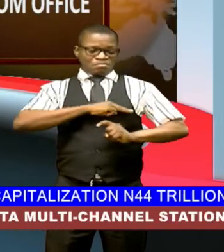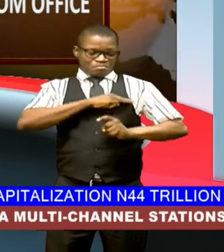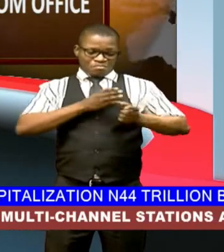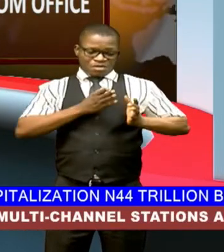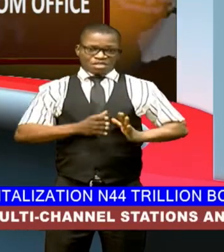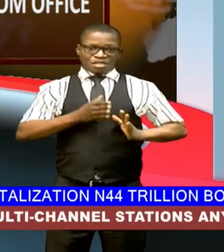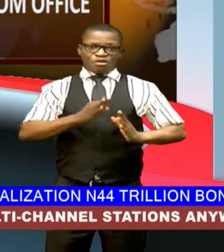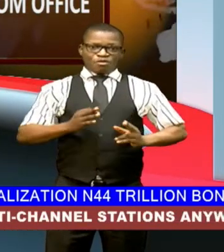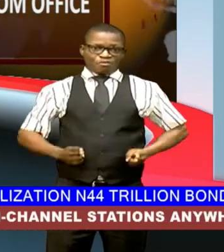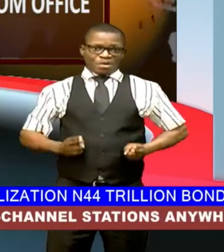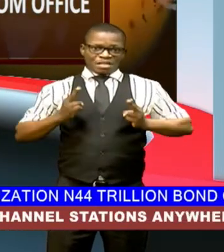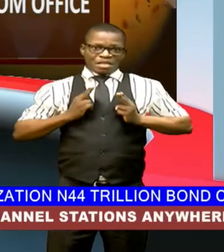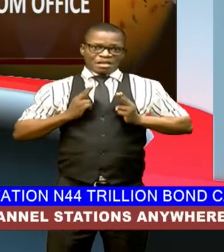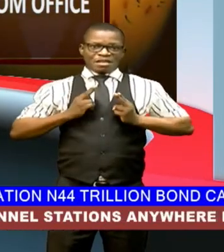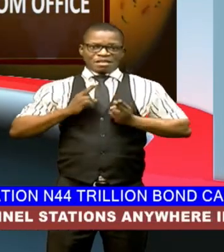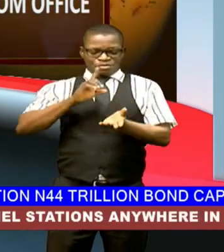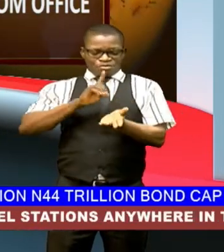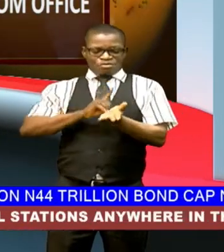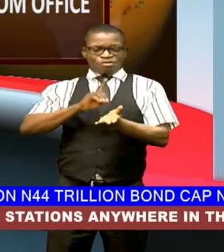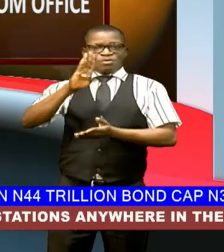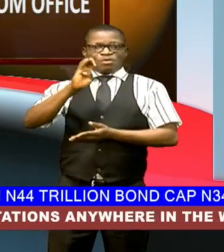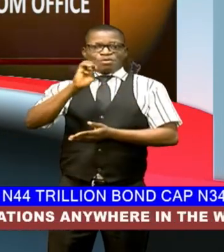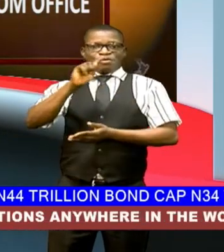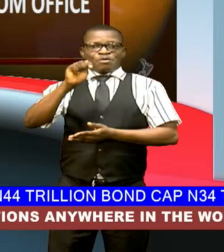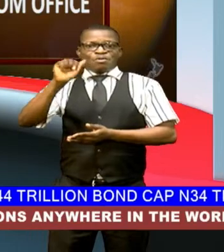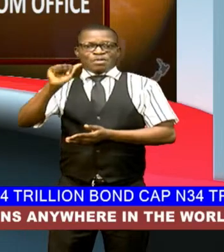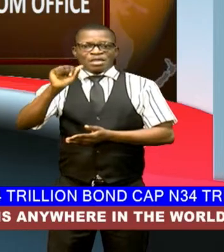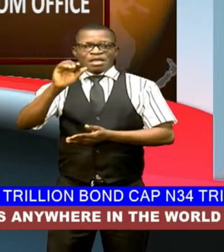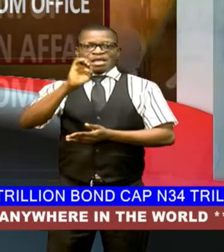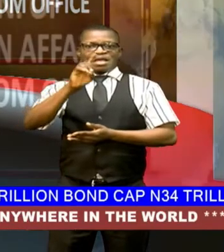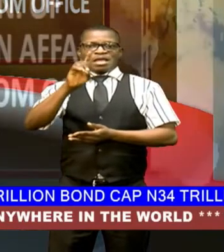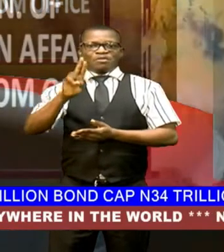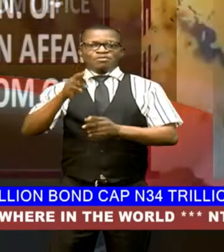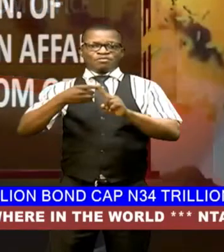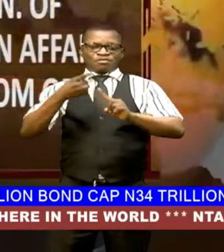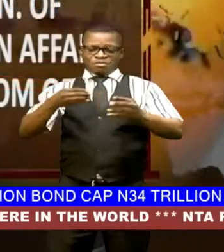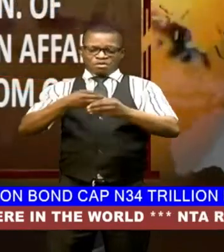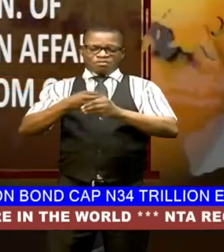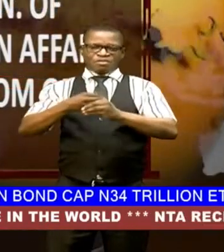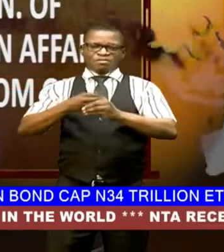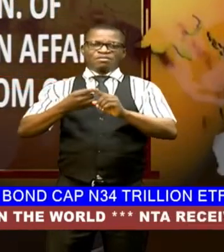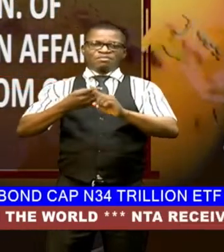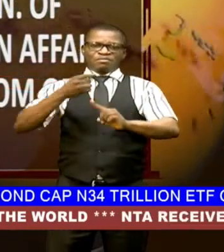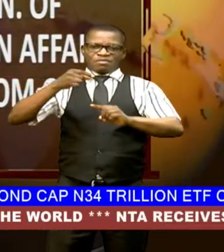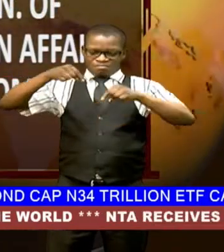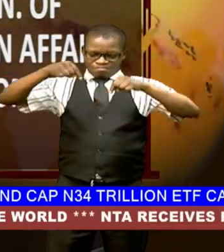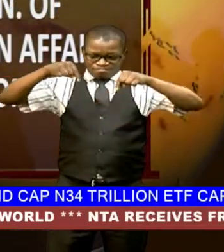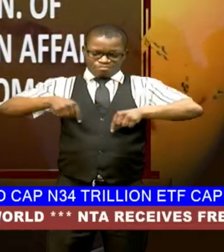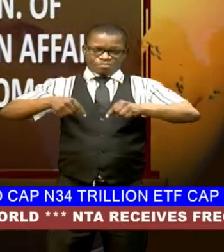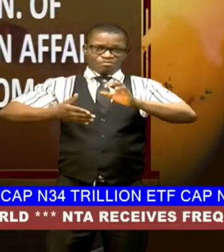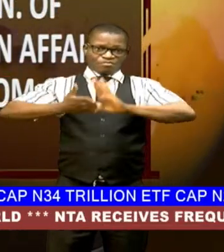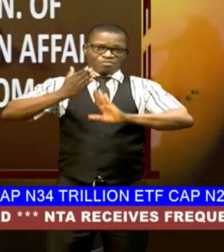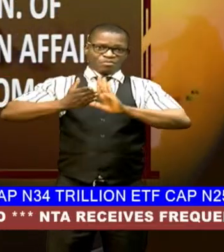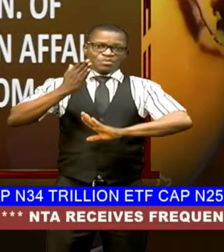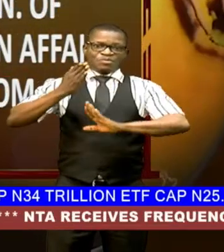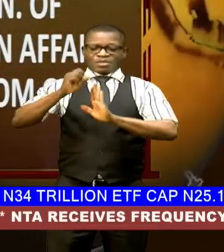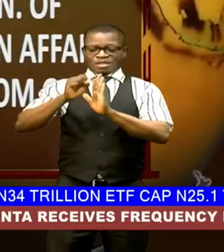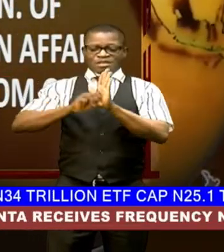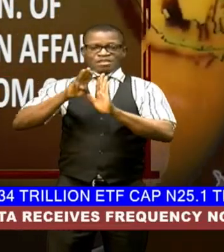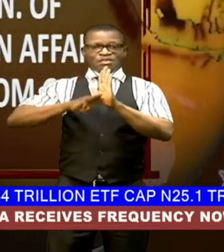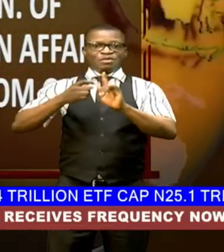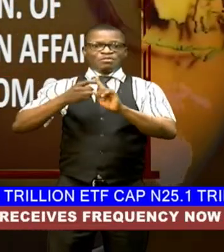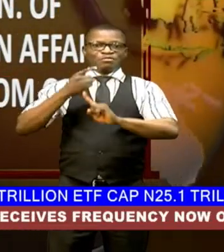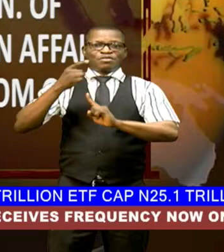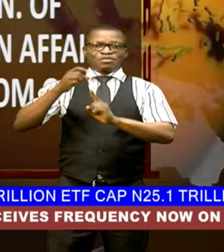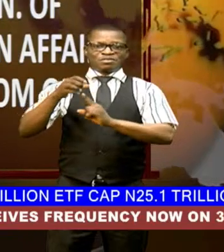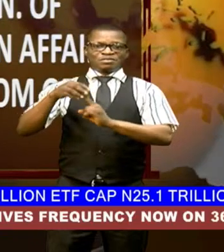alleviation dr betta ido from office with immediate effect a statement by the special advisor to the president media and